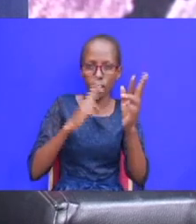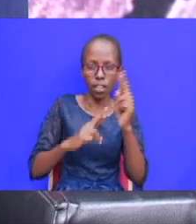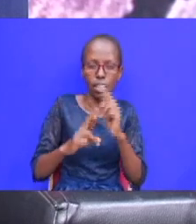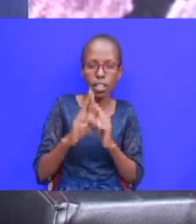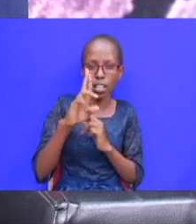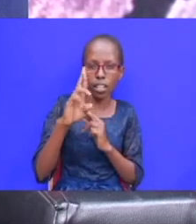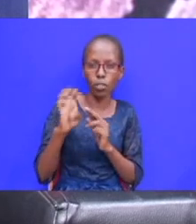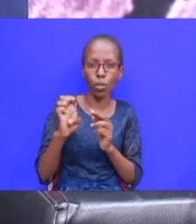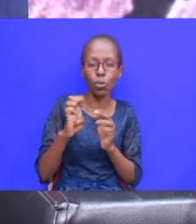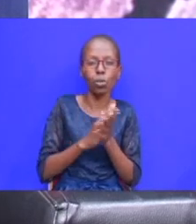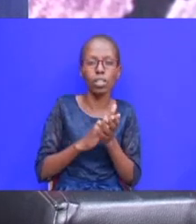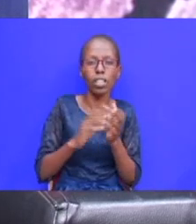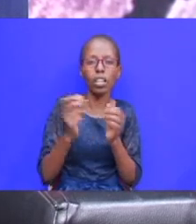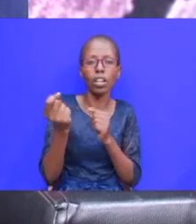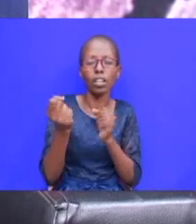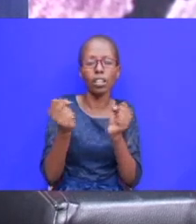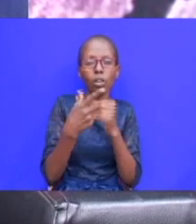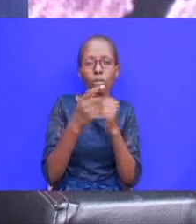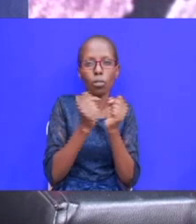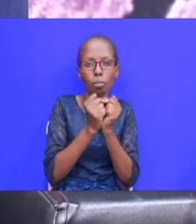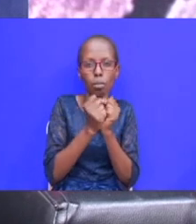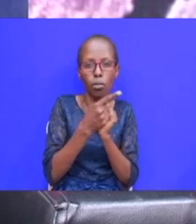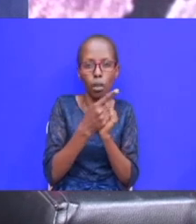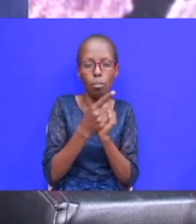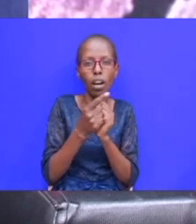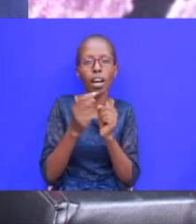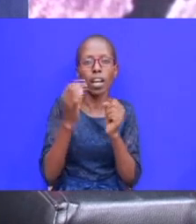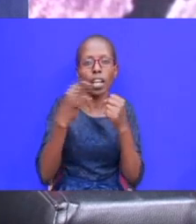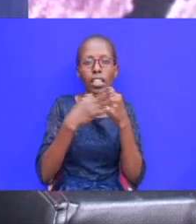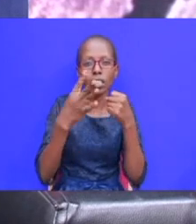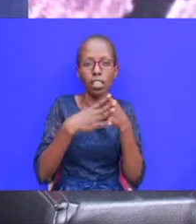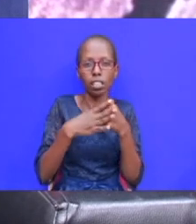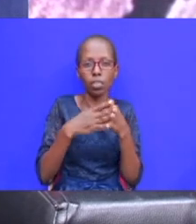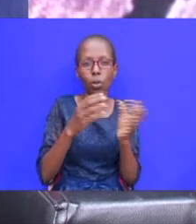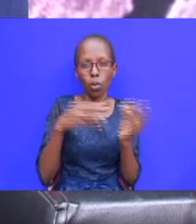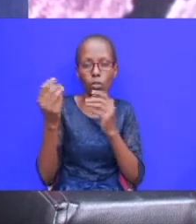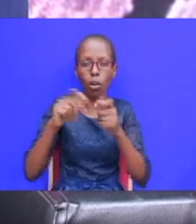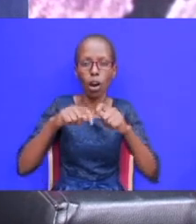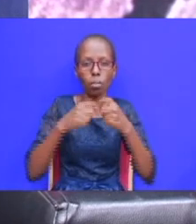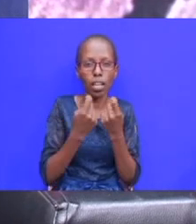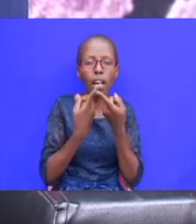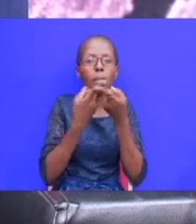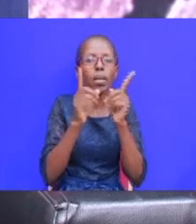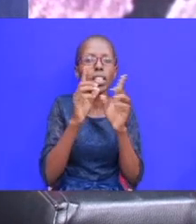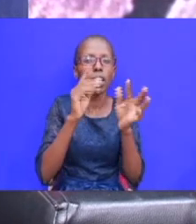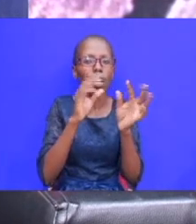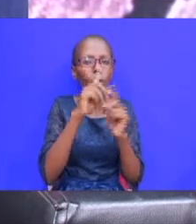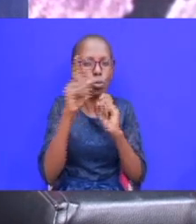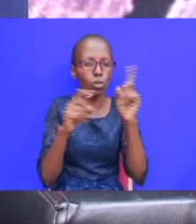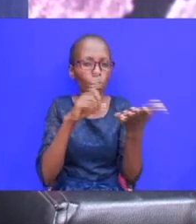you but the question still is